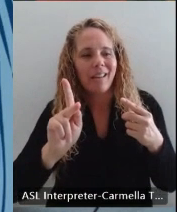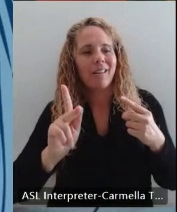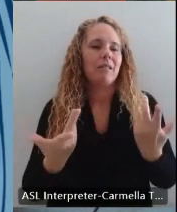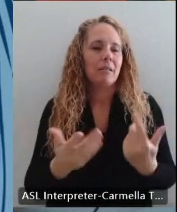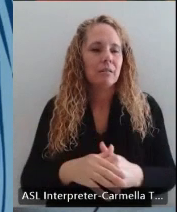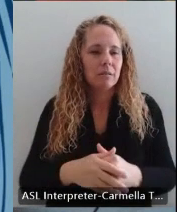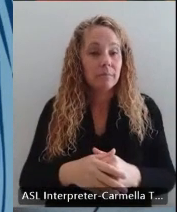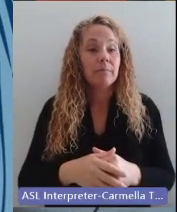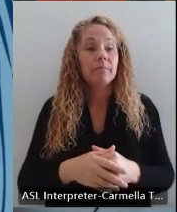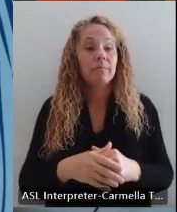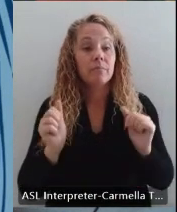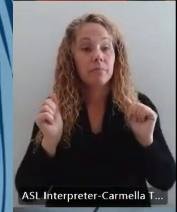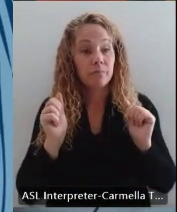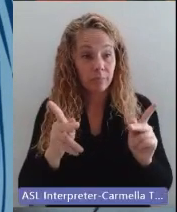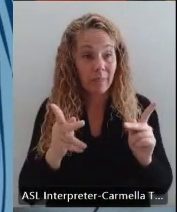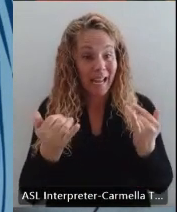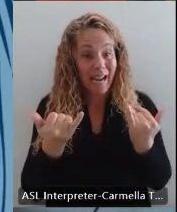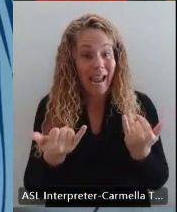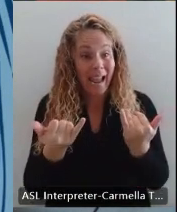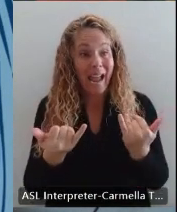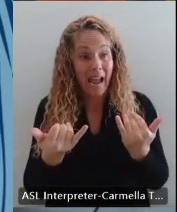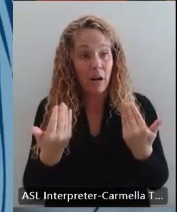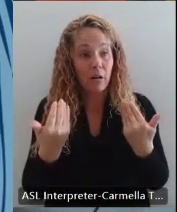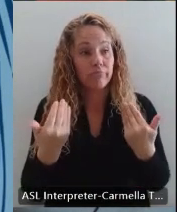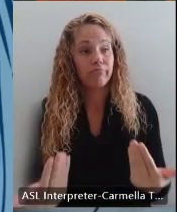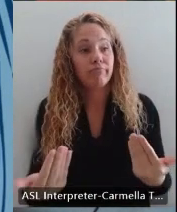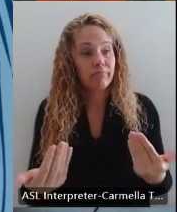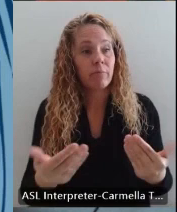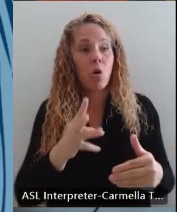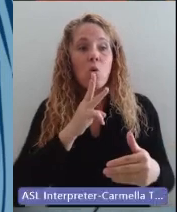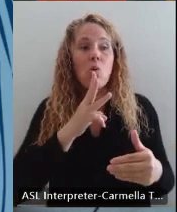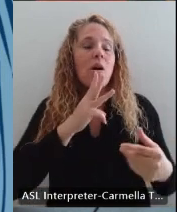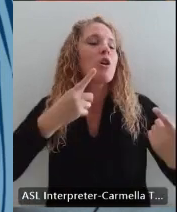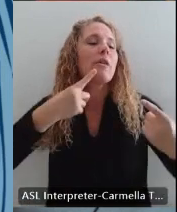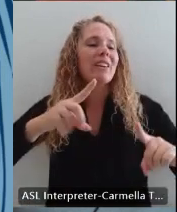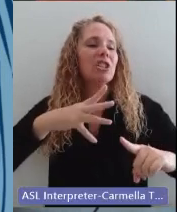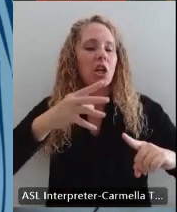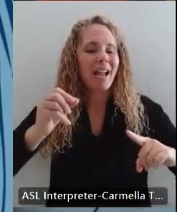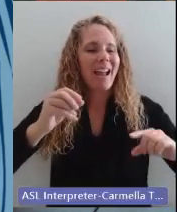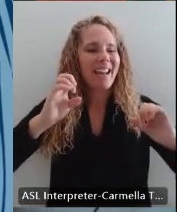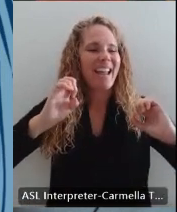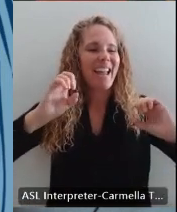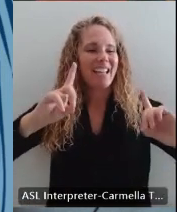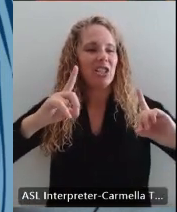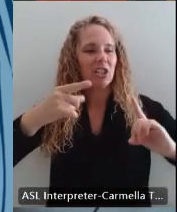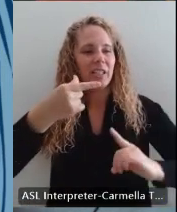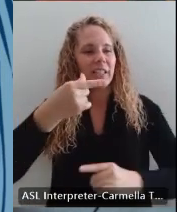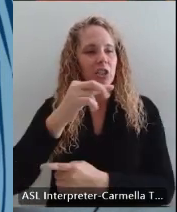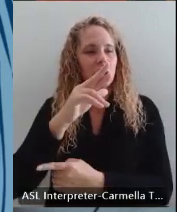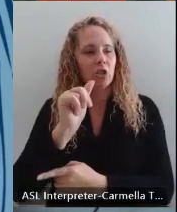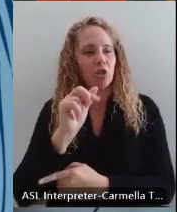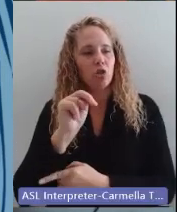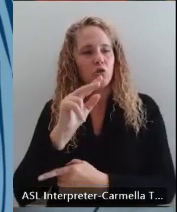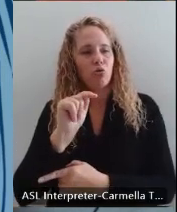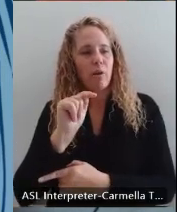Alright, and now on to the Water Efficiency and Education Grant Program.